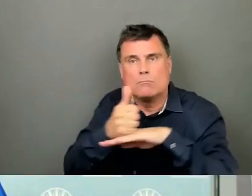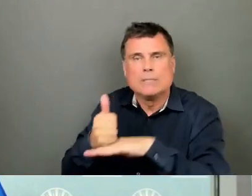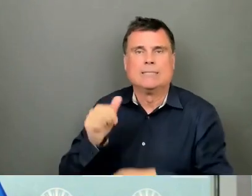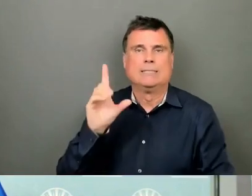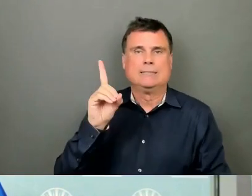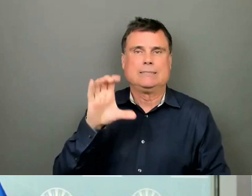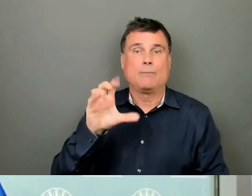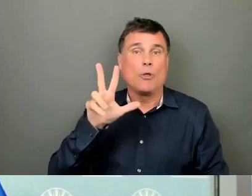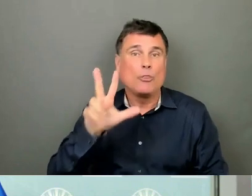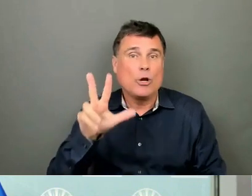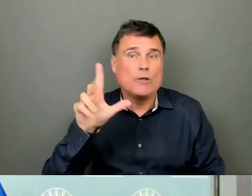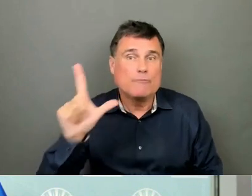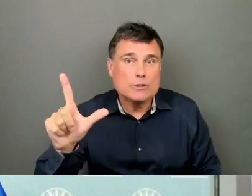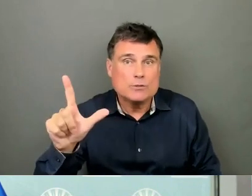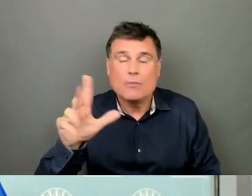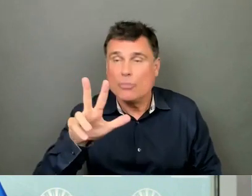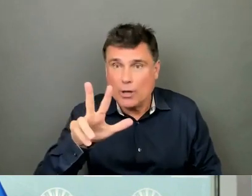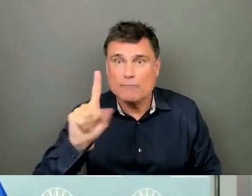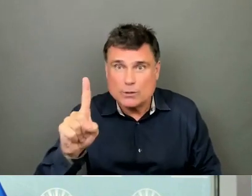31st, 2024.